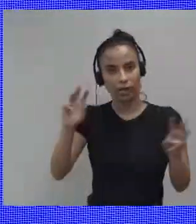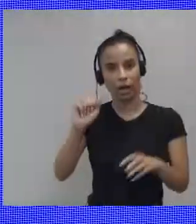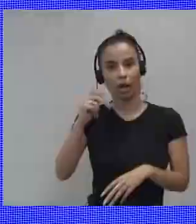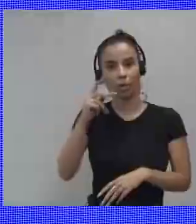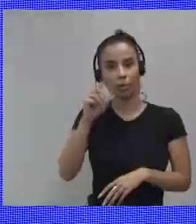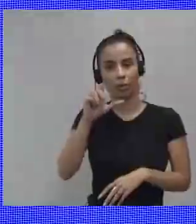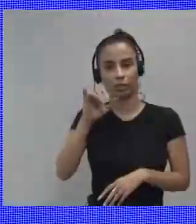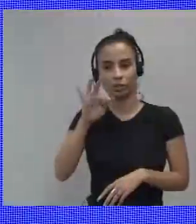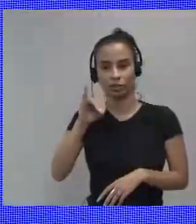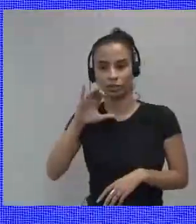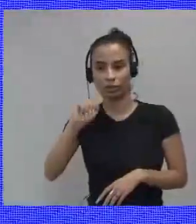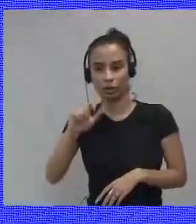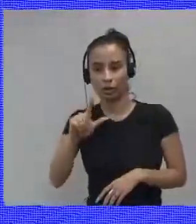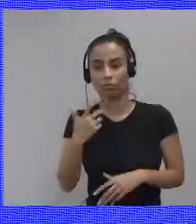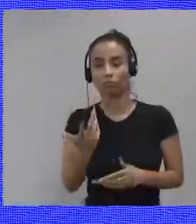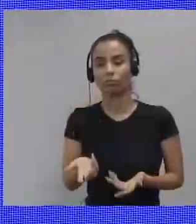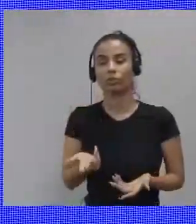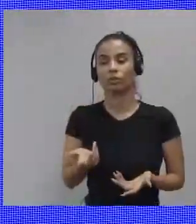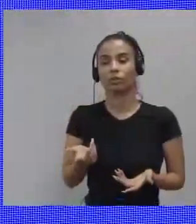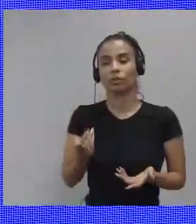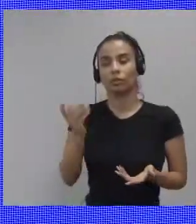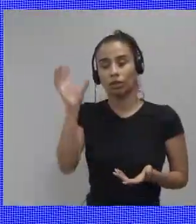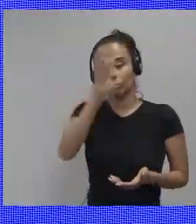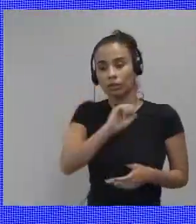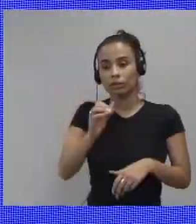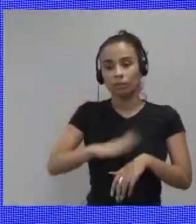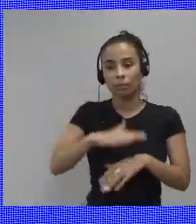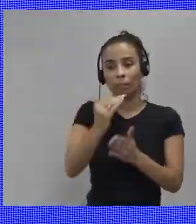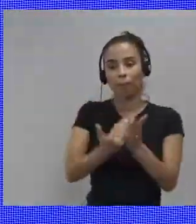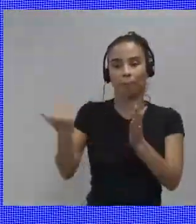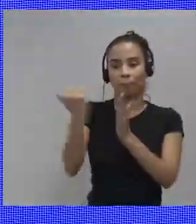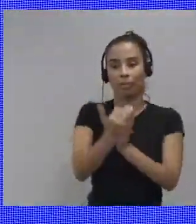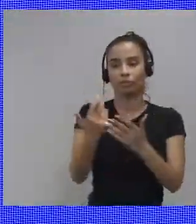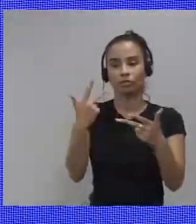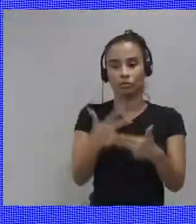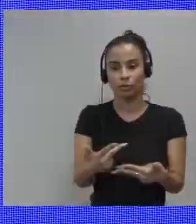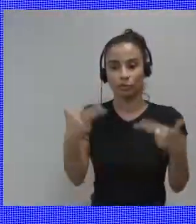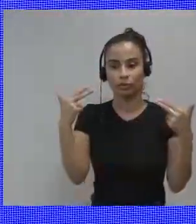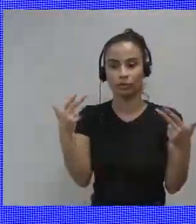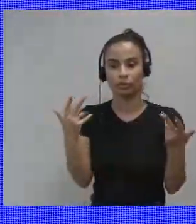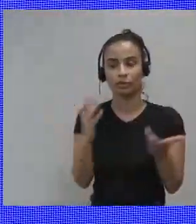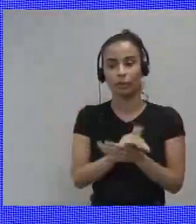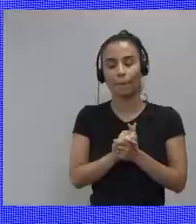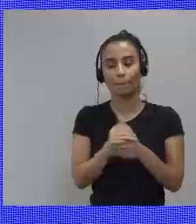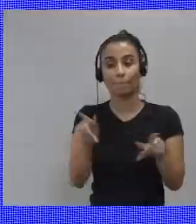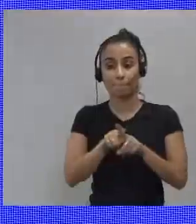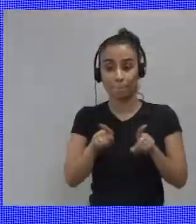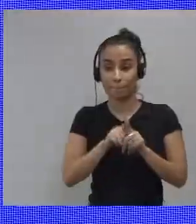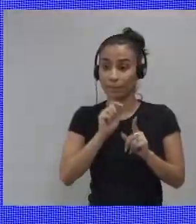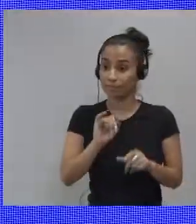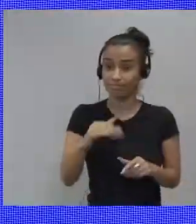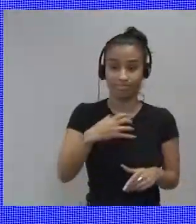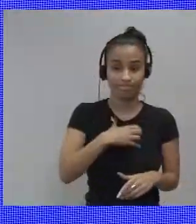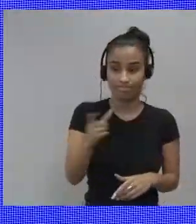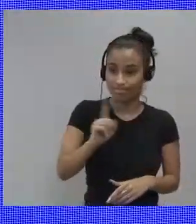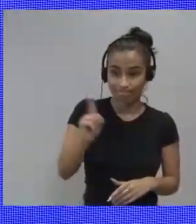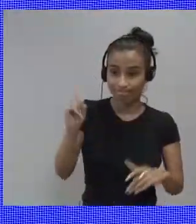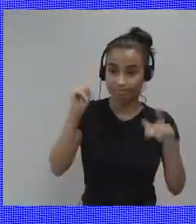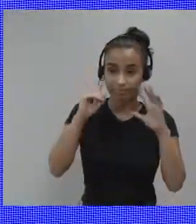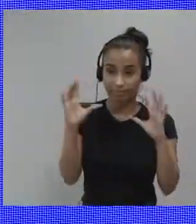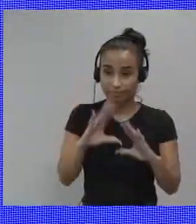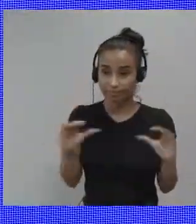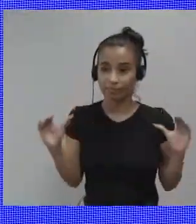expand your horizons if you're not comfortable reading in english then you can sign up there um